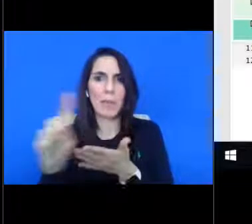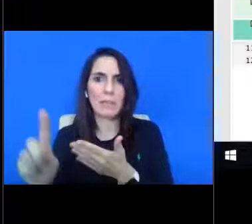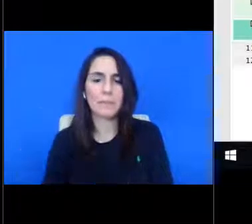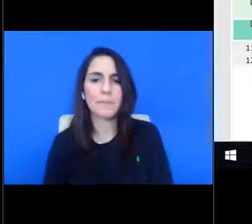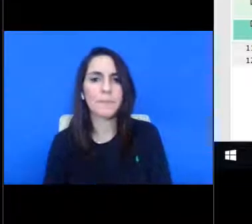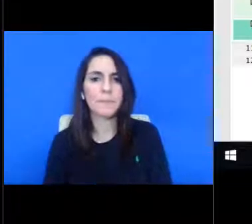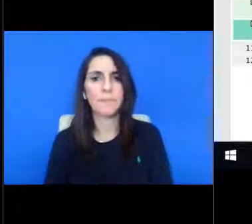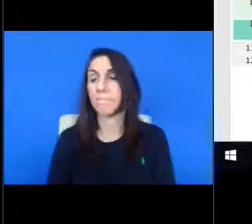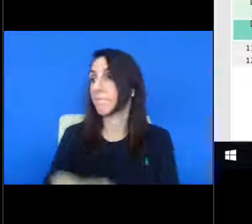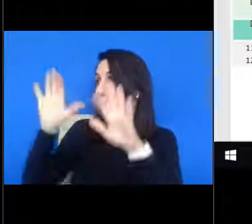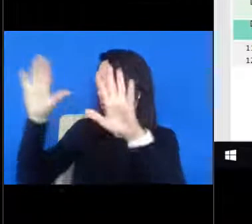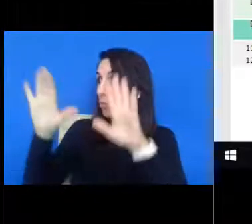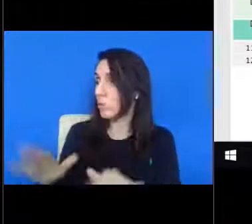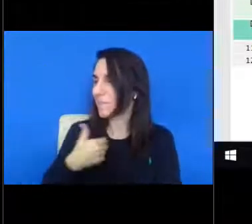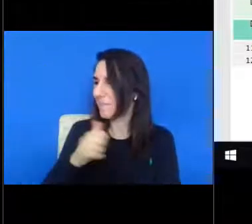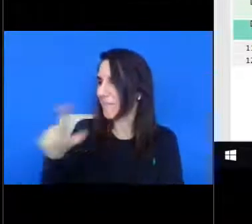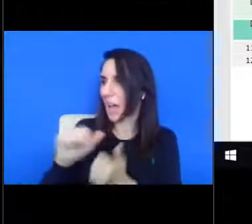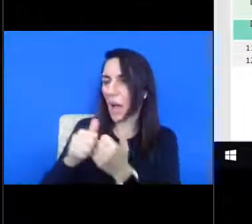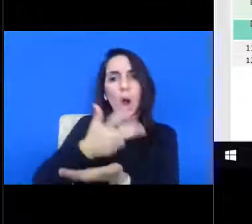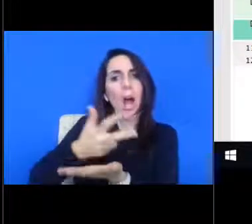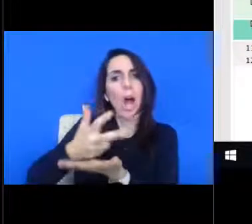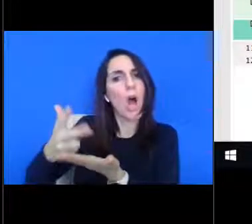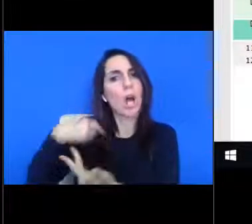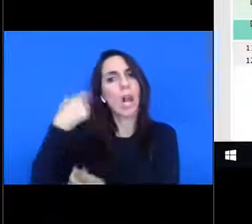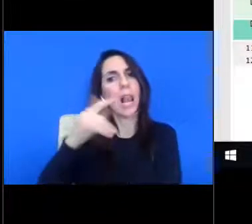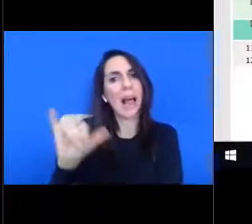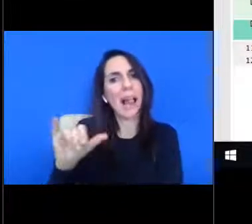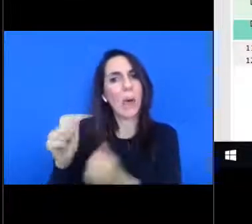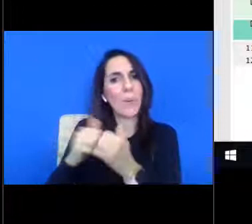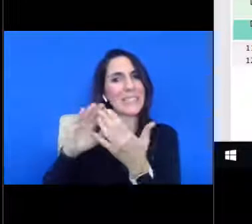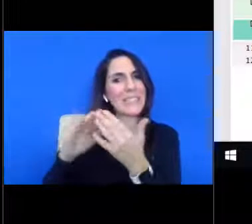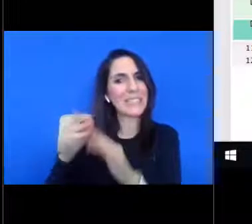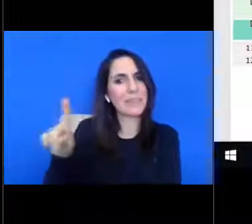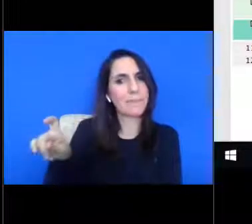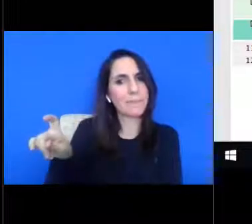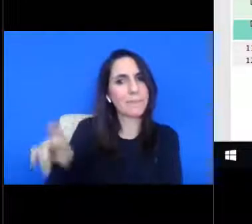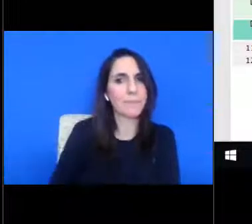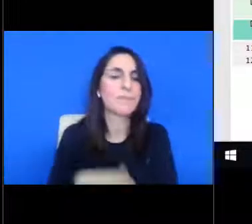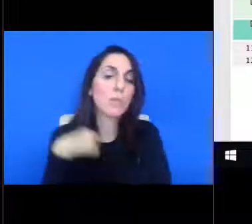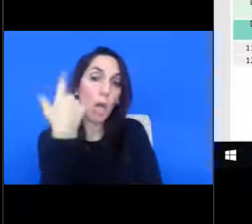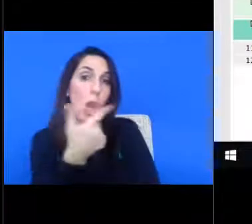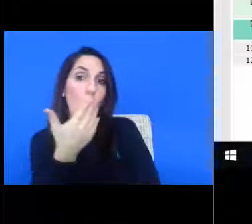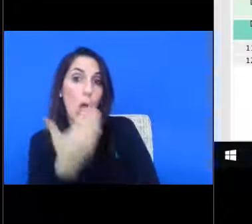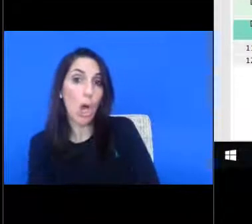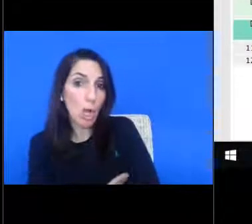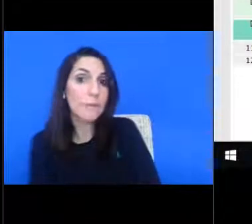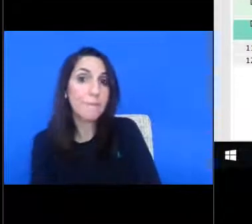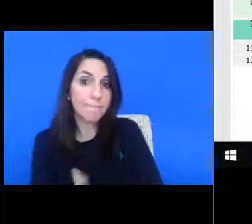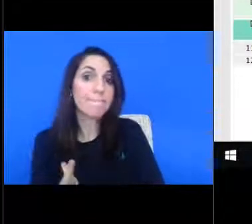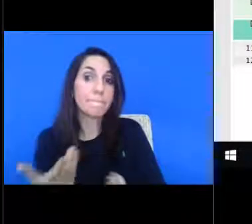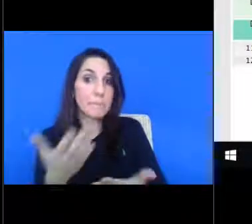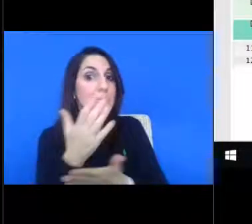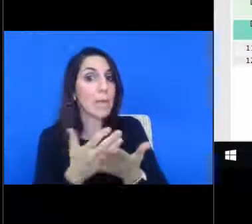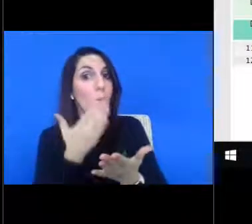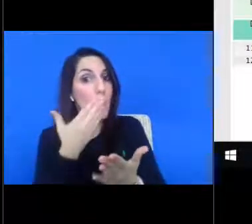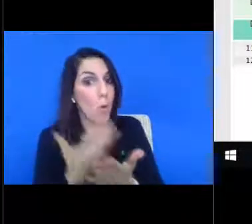All right. Excellent. And how is the garage looking, uh, with the city? It's looking good. You know, we've, we've had some productive, uh,